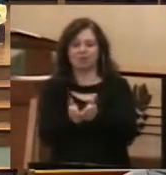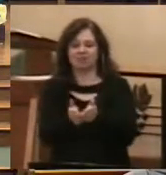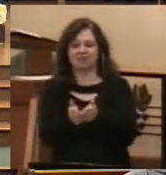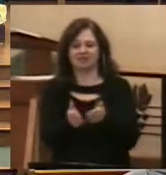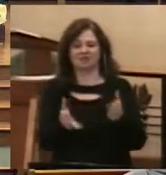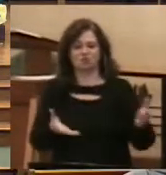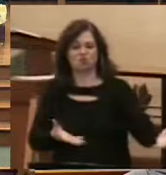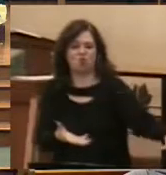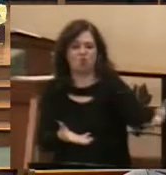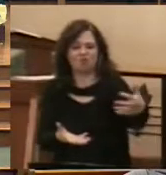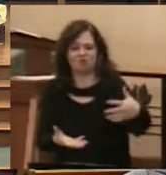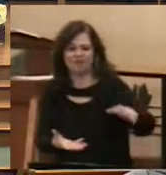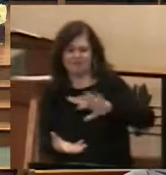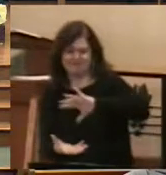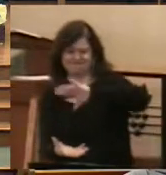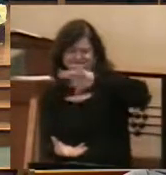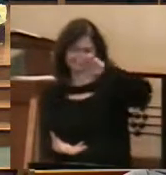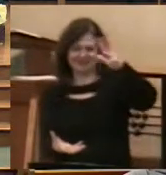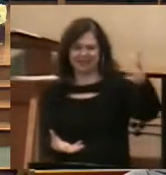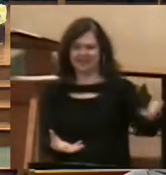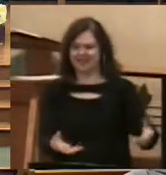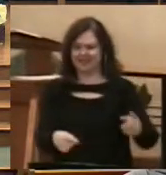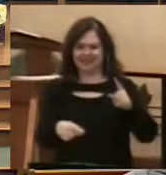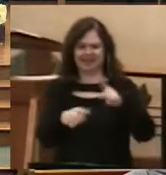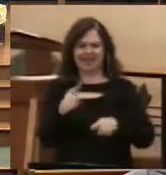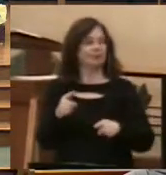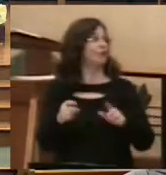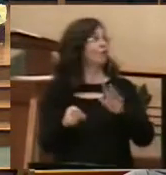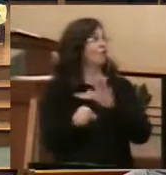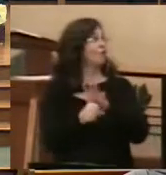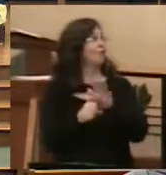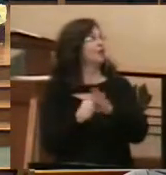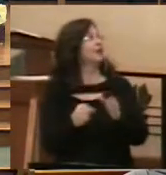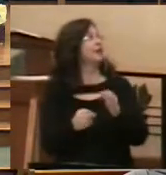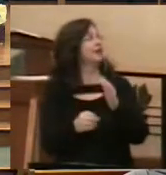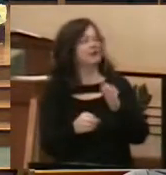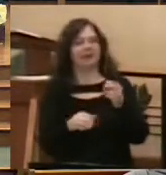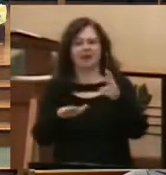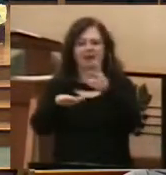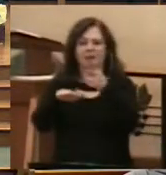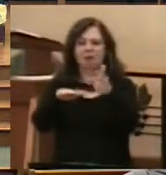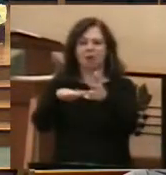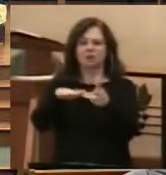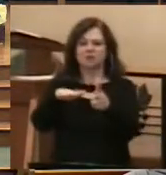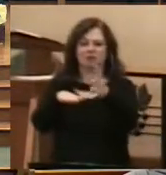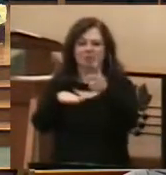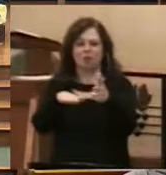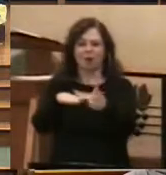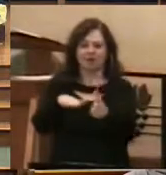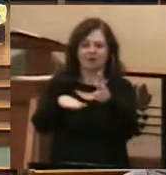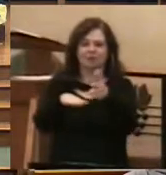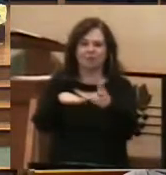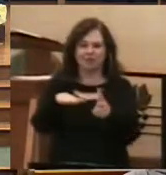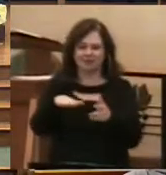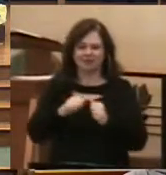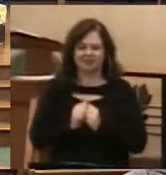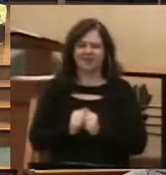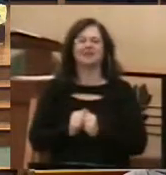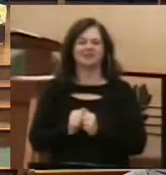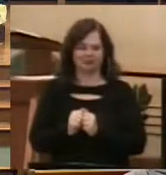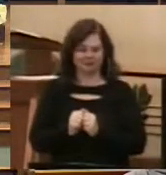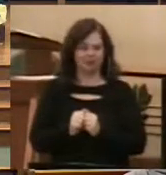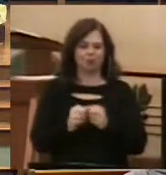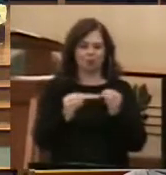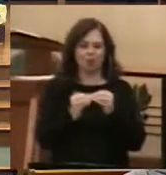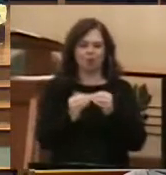Peter and James and John cannot fill their boats full enough. They start to sink, and the boats continue around them to be filled.